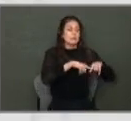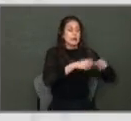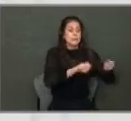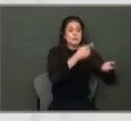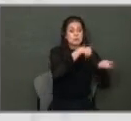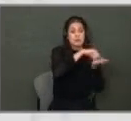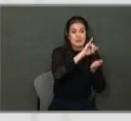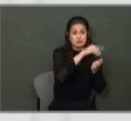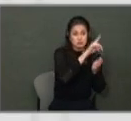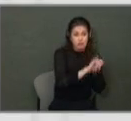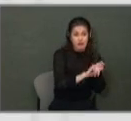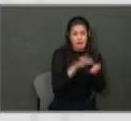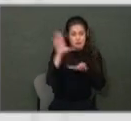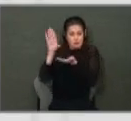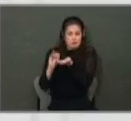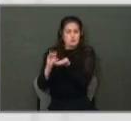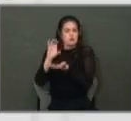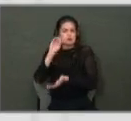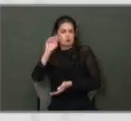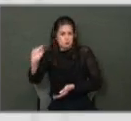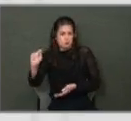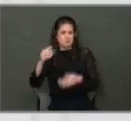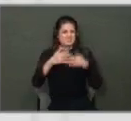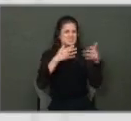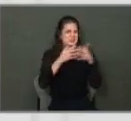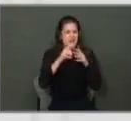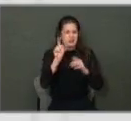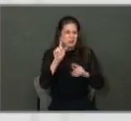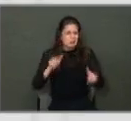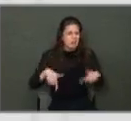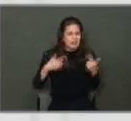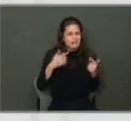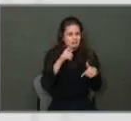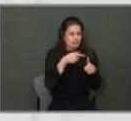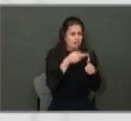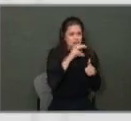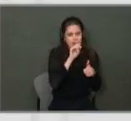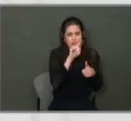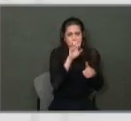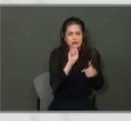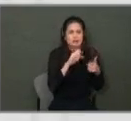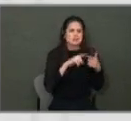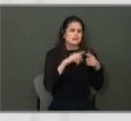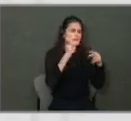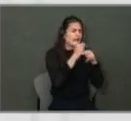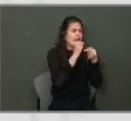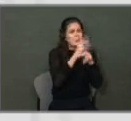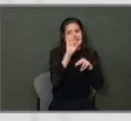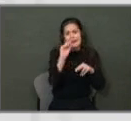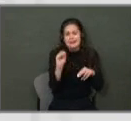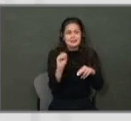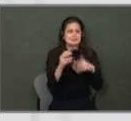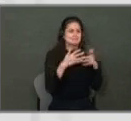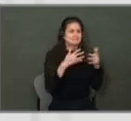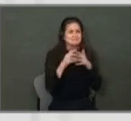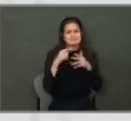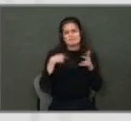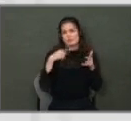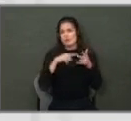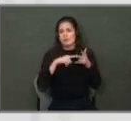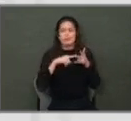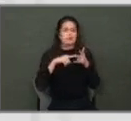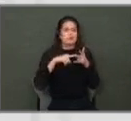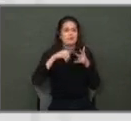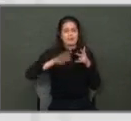money. Whether you live in Holotis or off of Old Highway 90 or out in